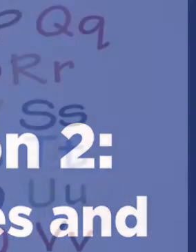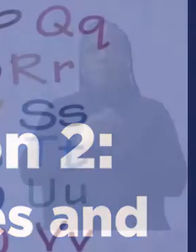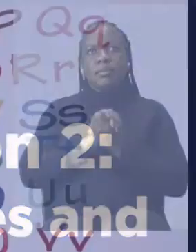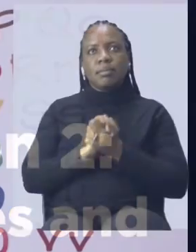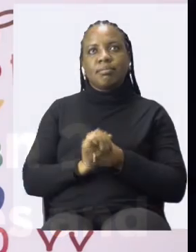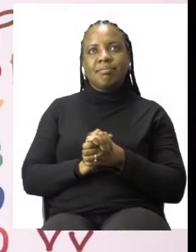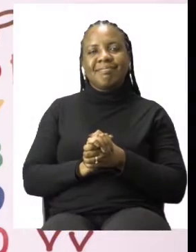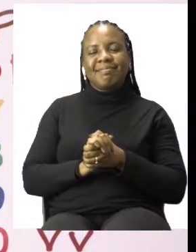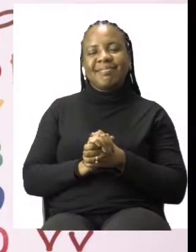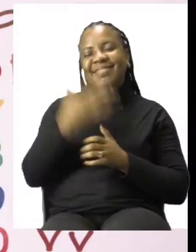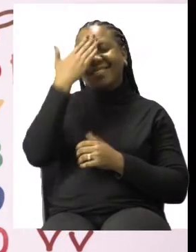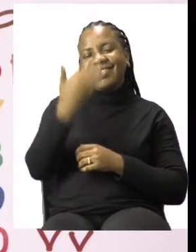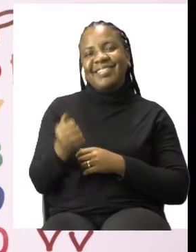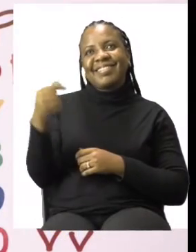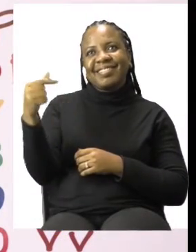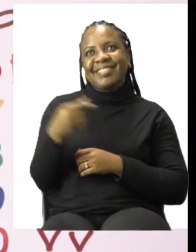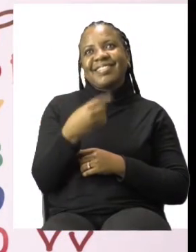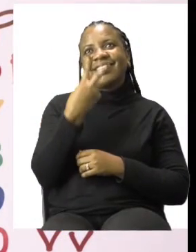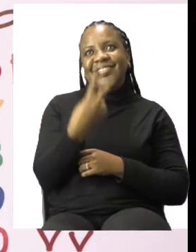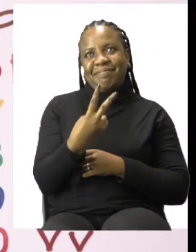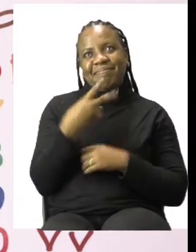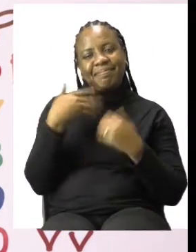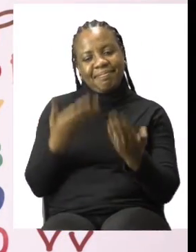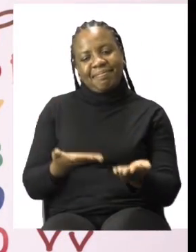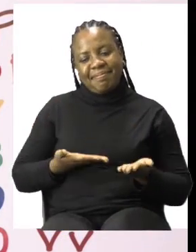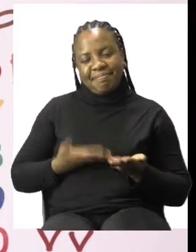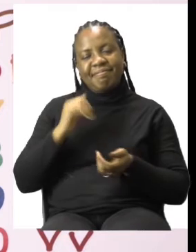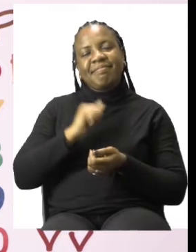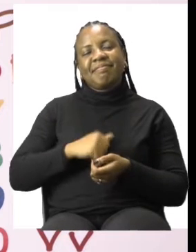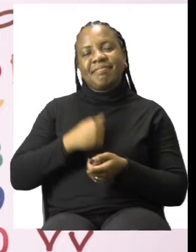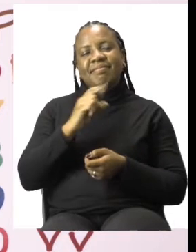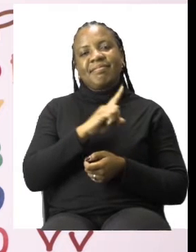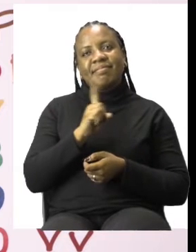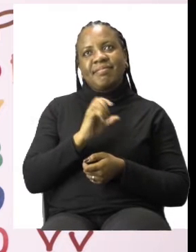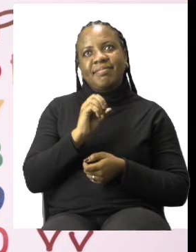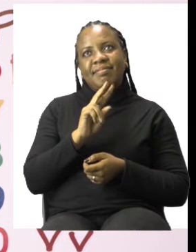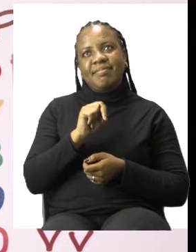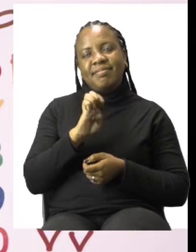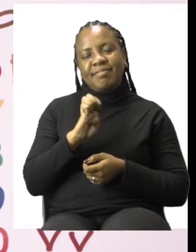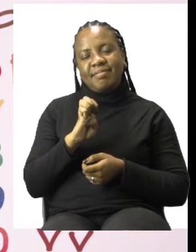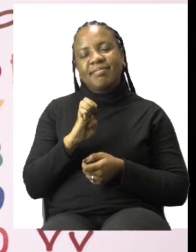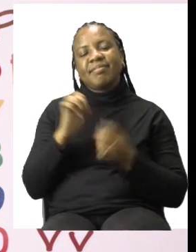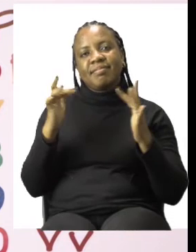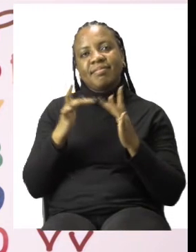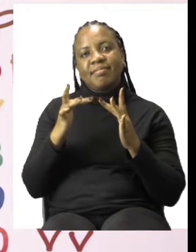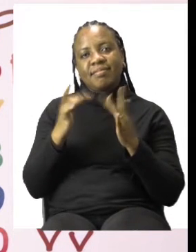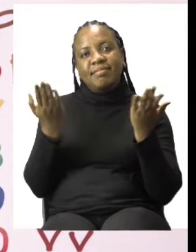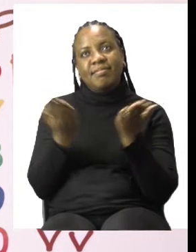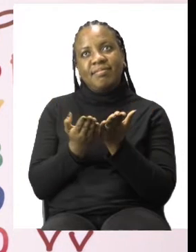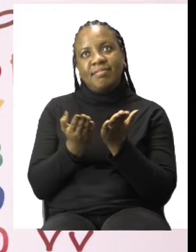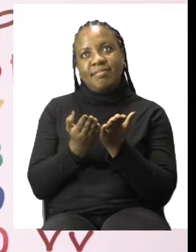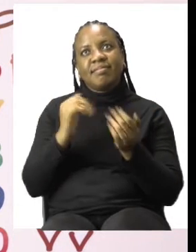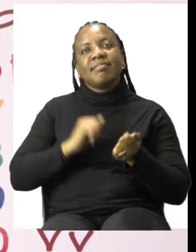Hello grade 2's and welcome to MyZone Online School. My name is